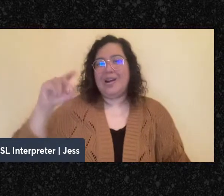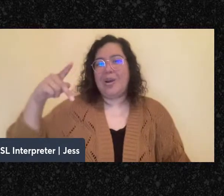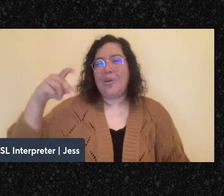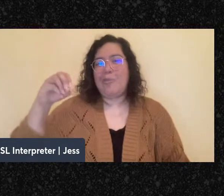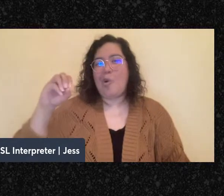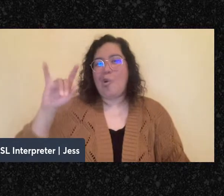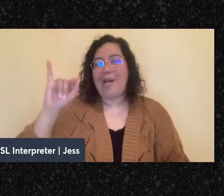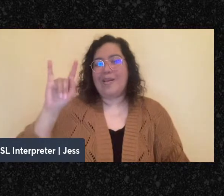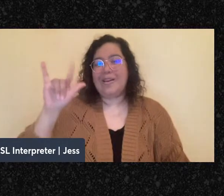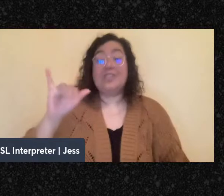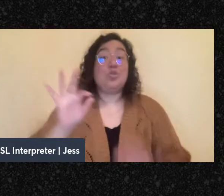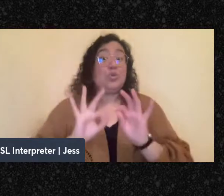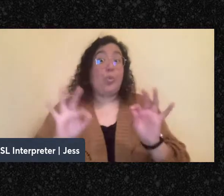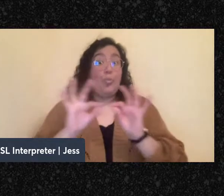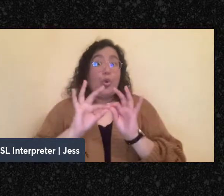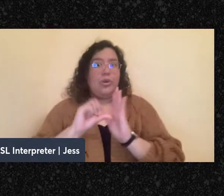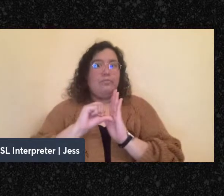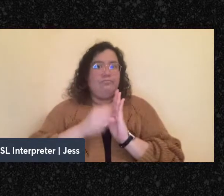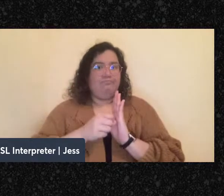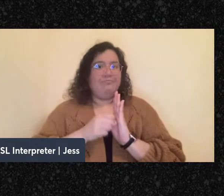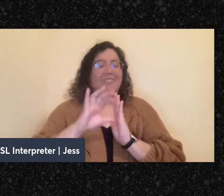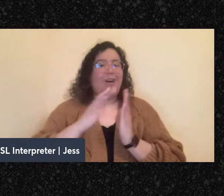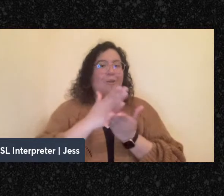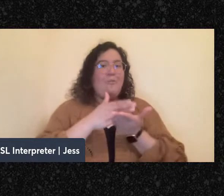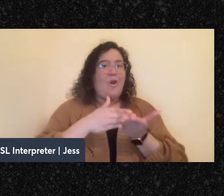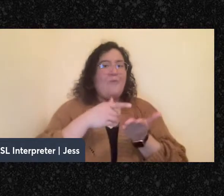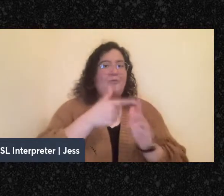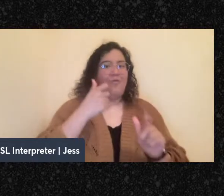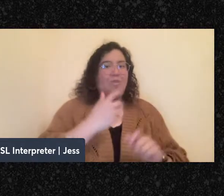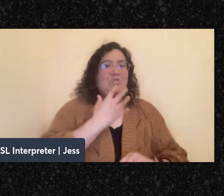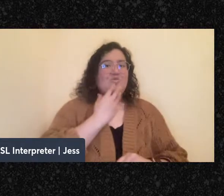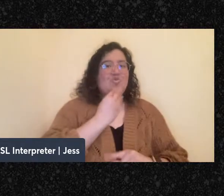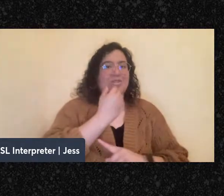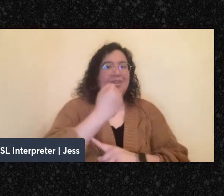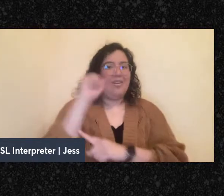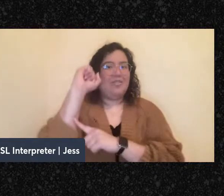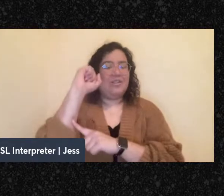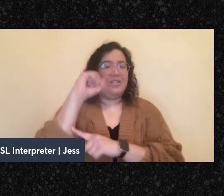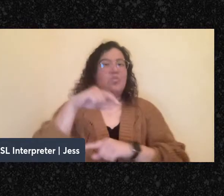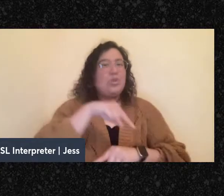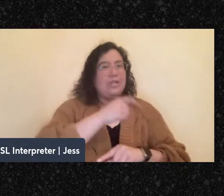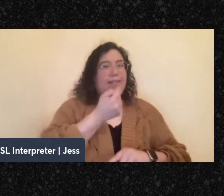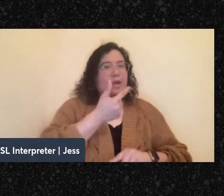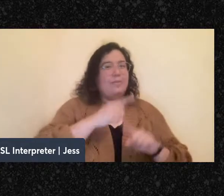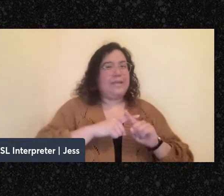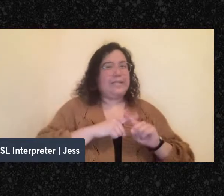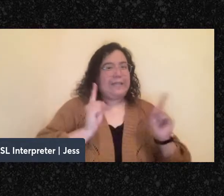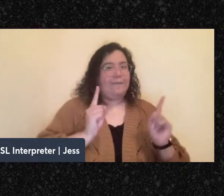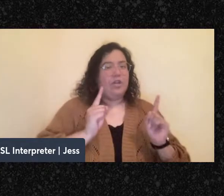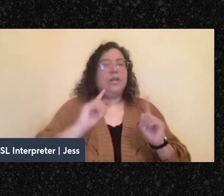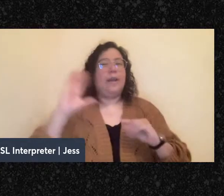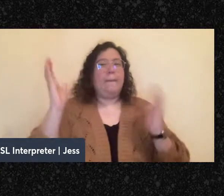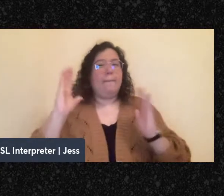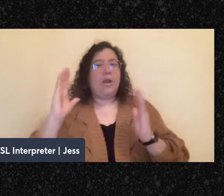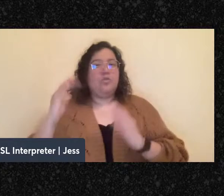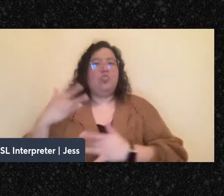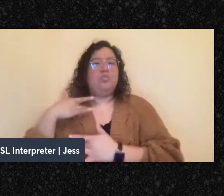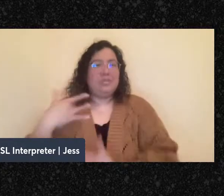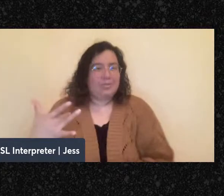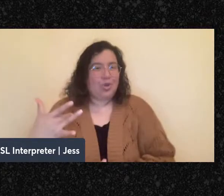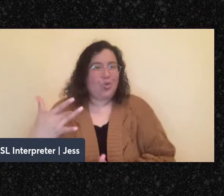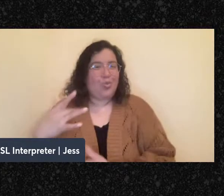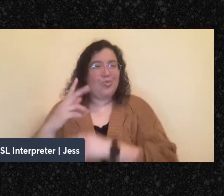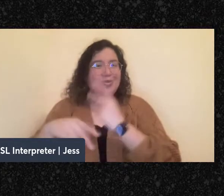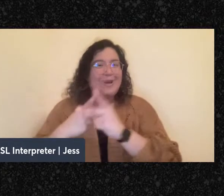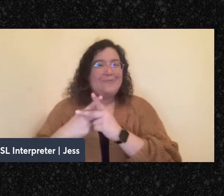aspect of Jewish anarchism, which diverges somewhat from what we might call the classical version. And I'll